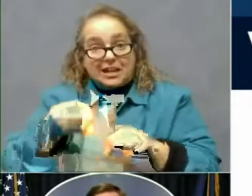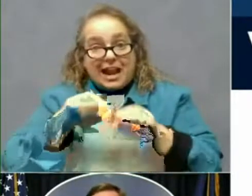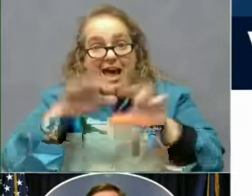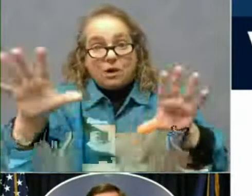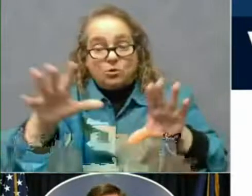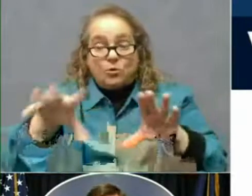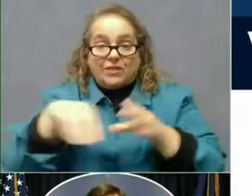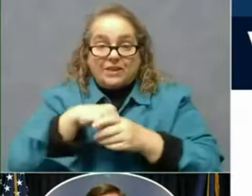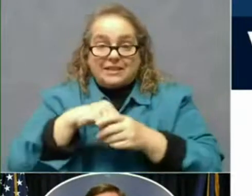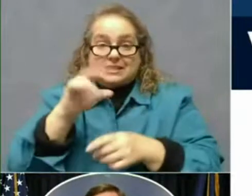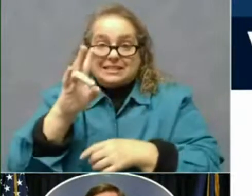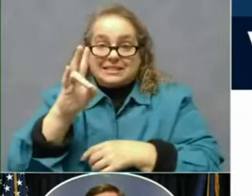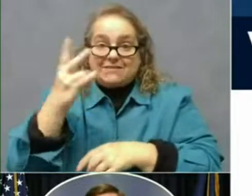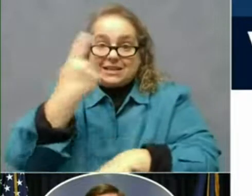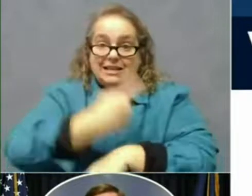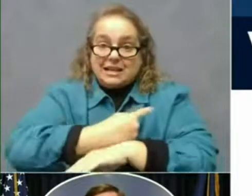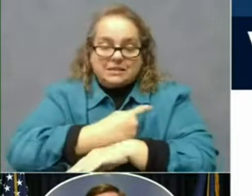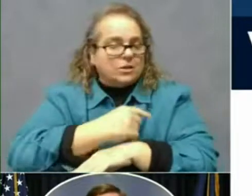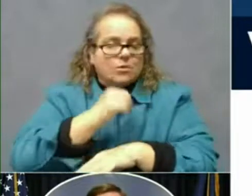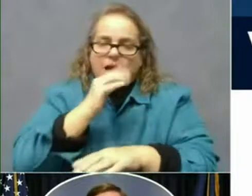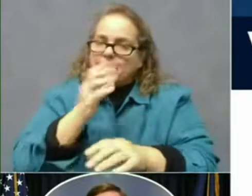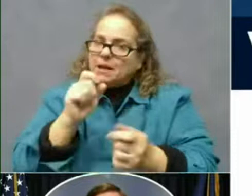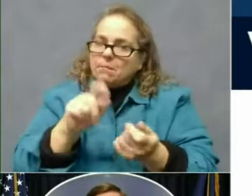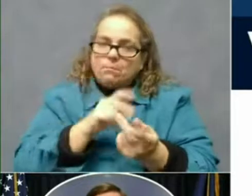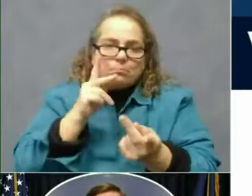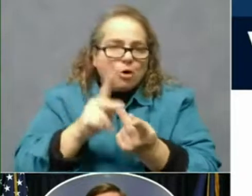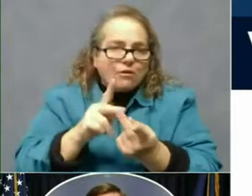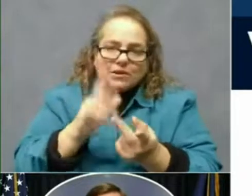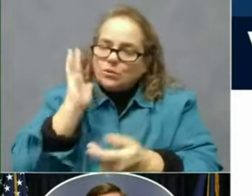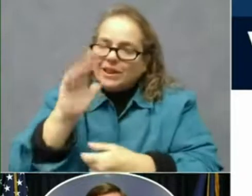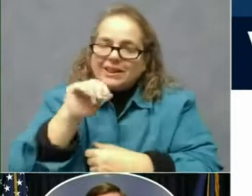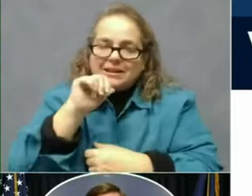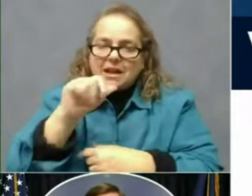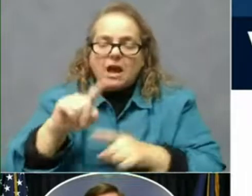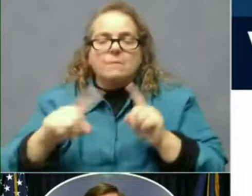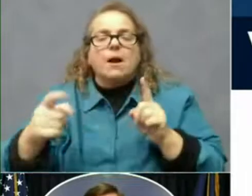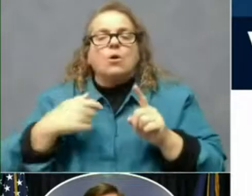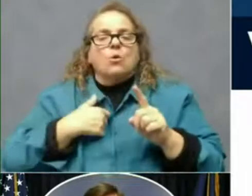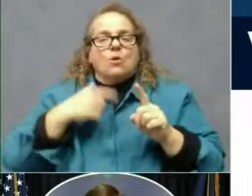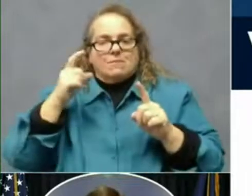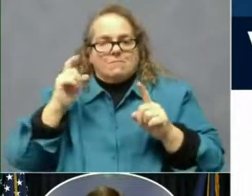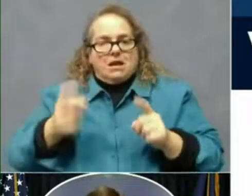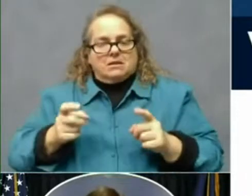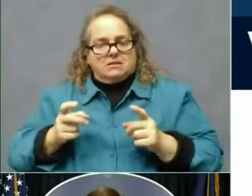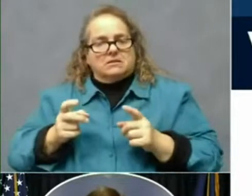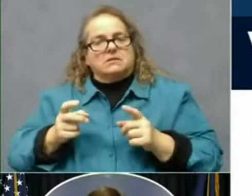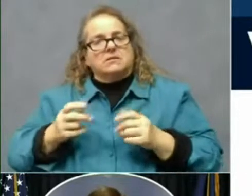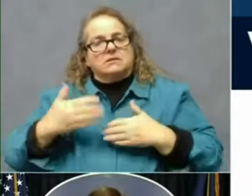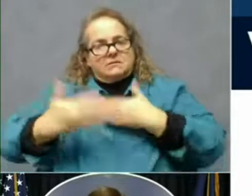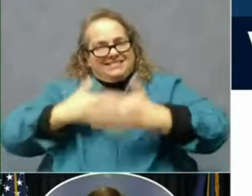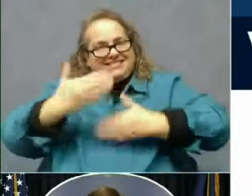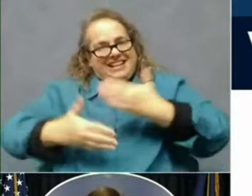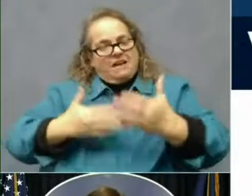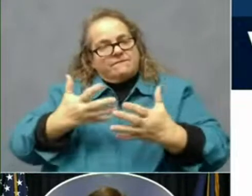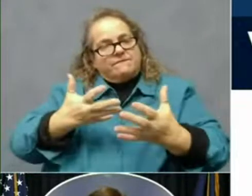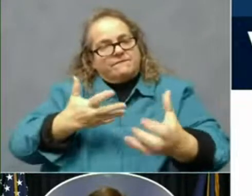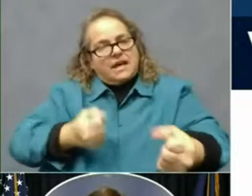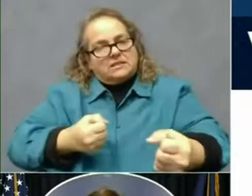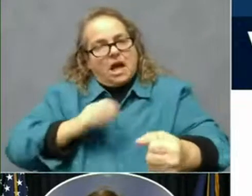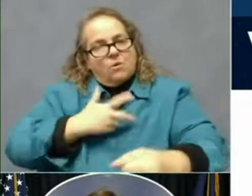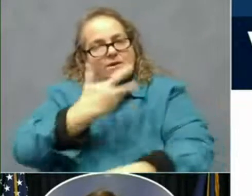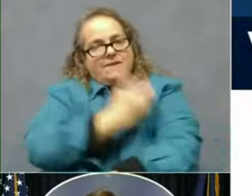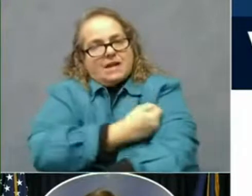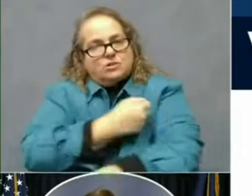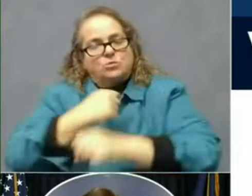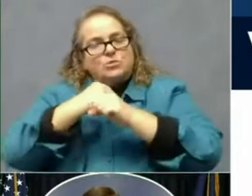to be perfect. But that is the way we pick up our pace and vaccinations and protect more of our